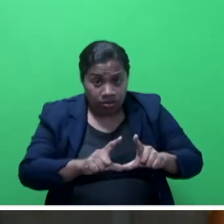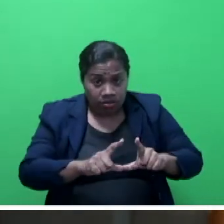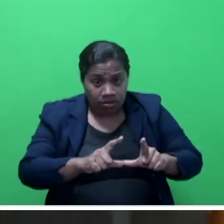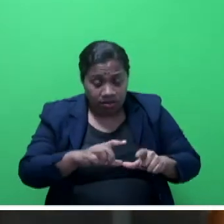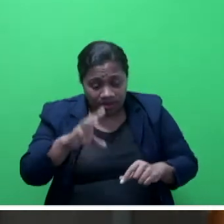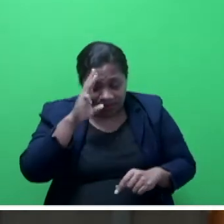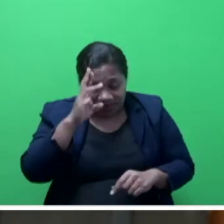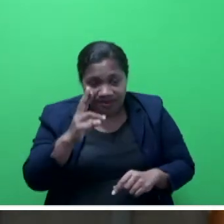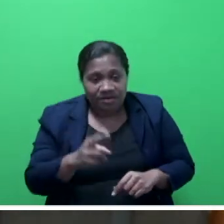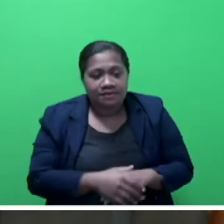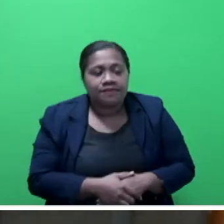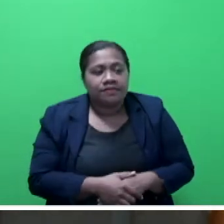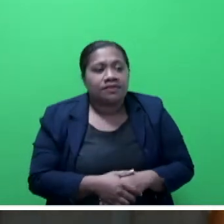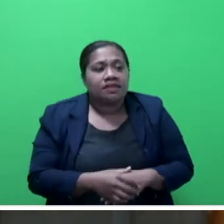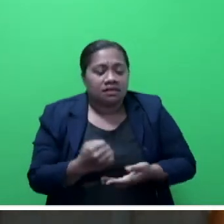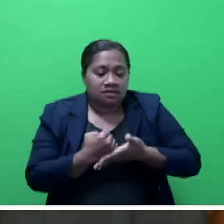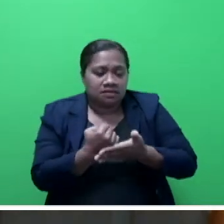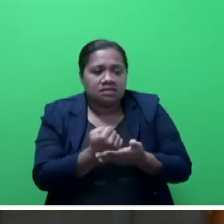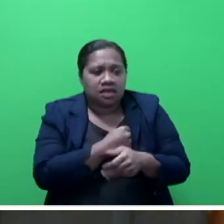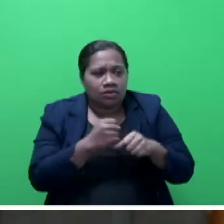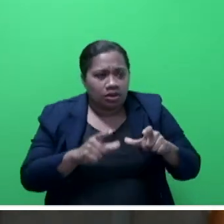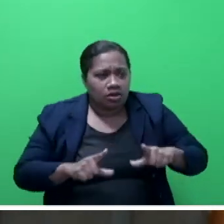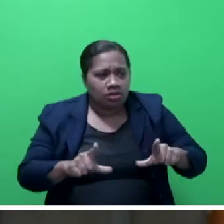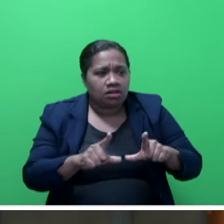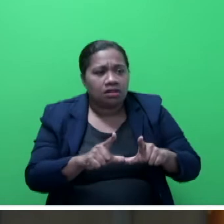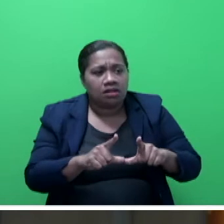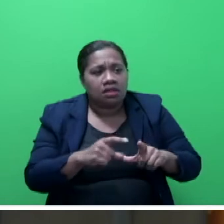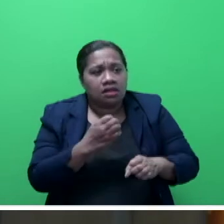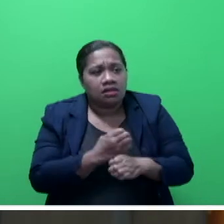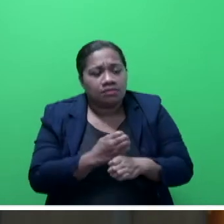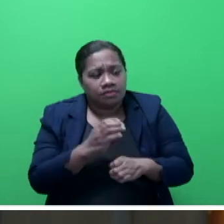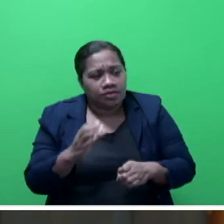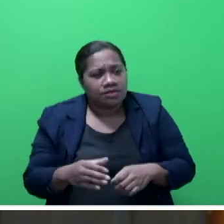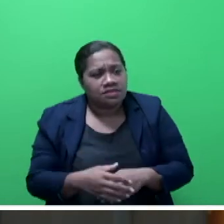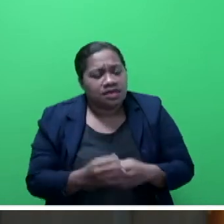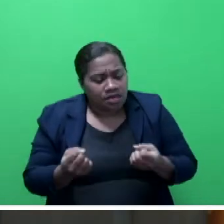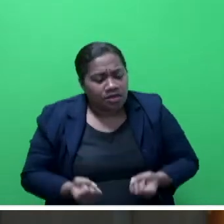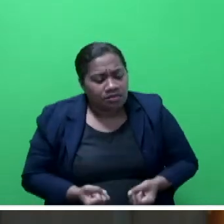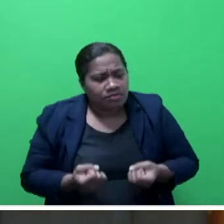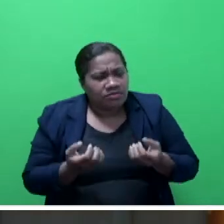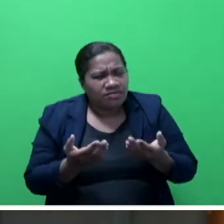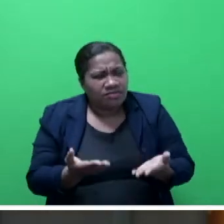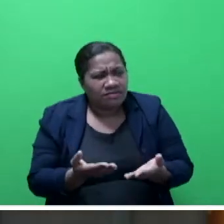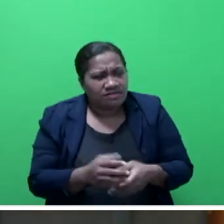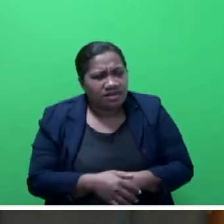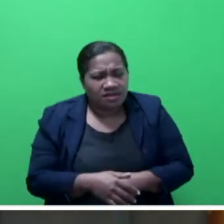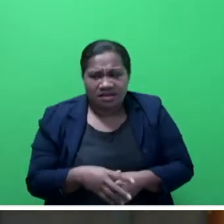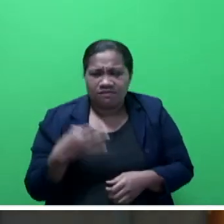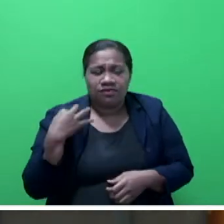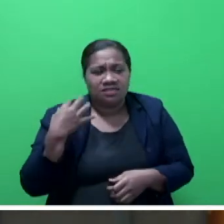my ministry is assisting our local employees in providing attaches and volunteers as part of the next services.